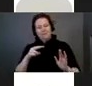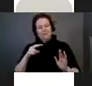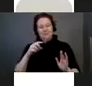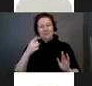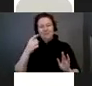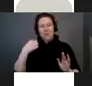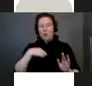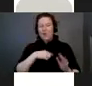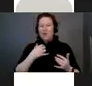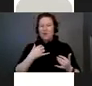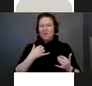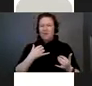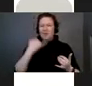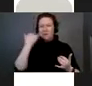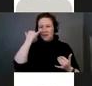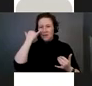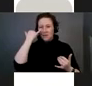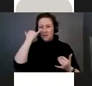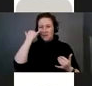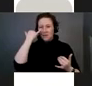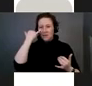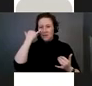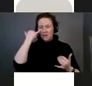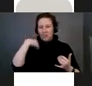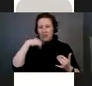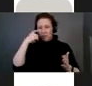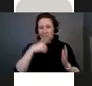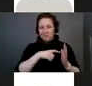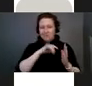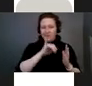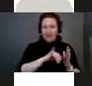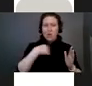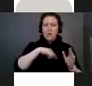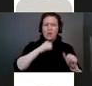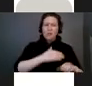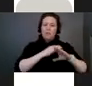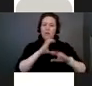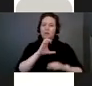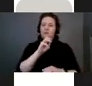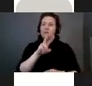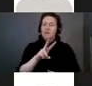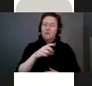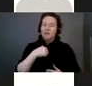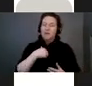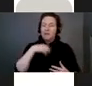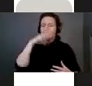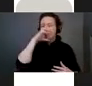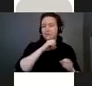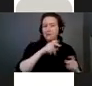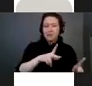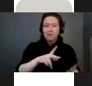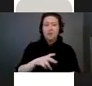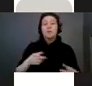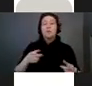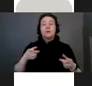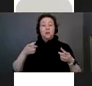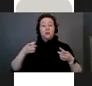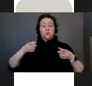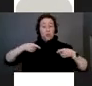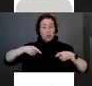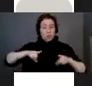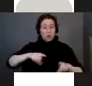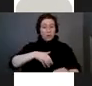a chance to prevent CMV from happening. So I had a toddler in daycare at the time,